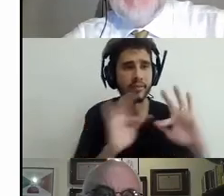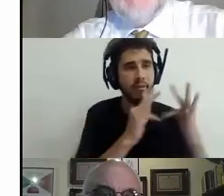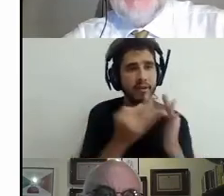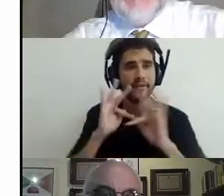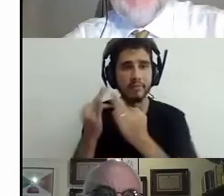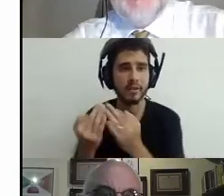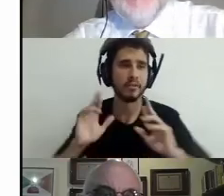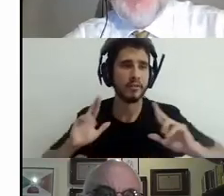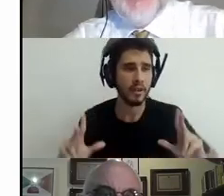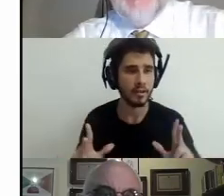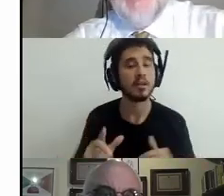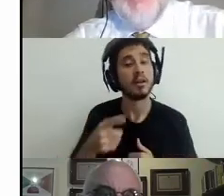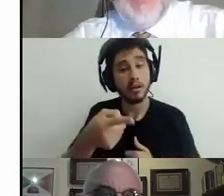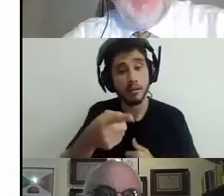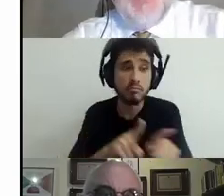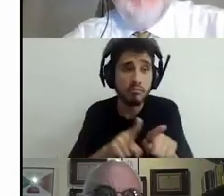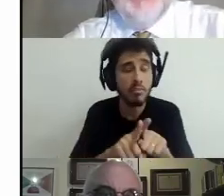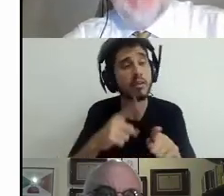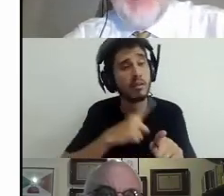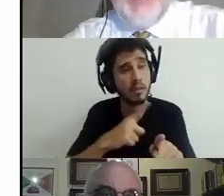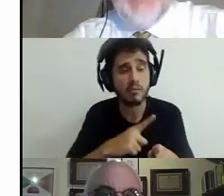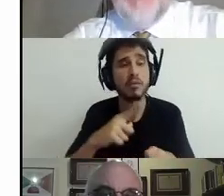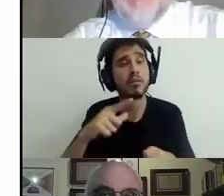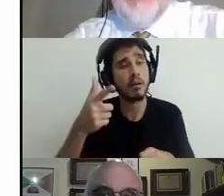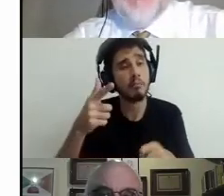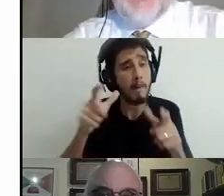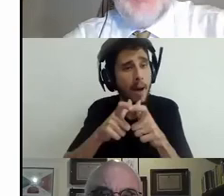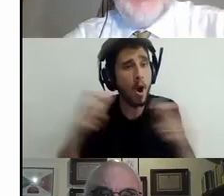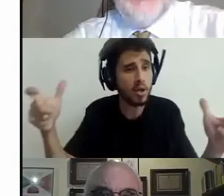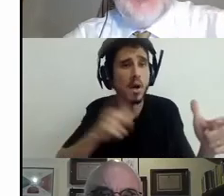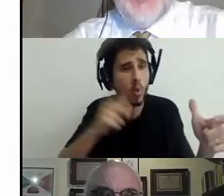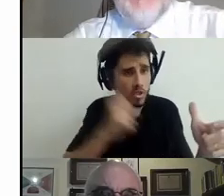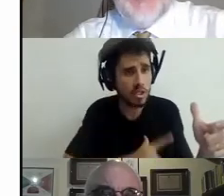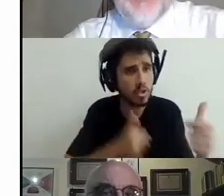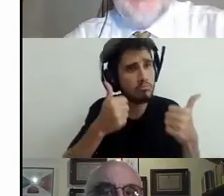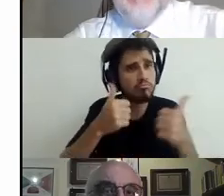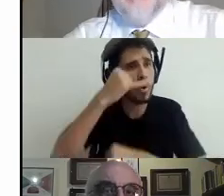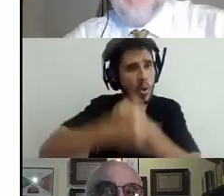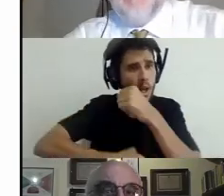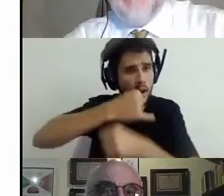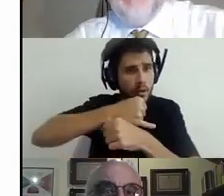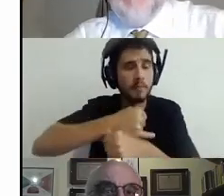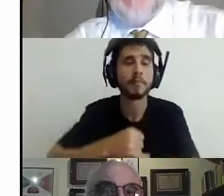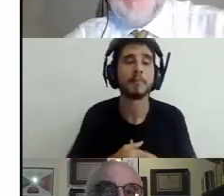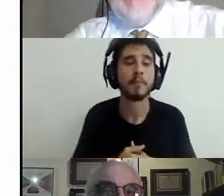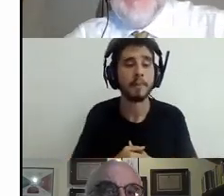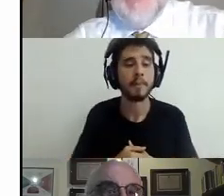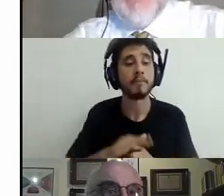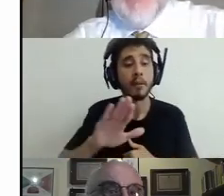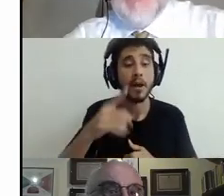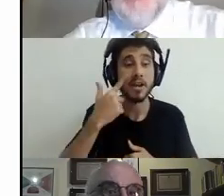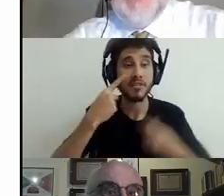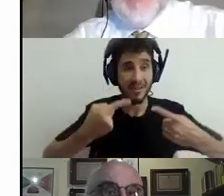completed successfully online. But at the bottom of the chart, you see the bottom 25%